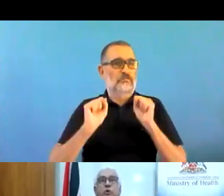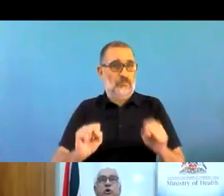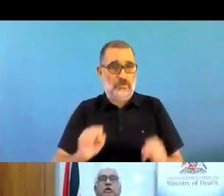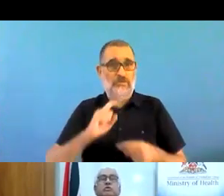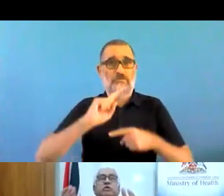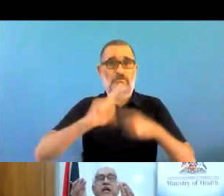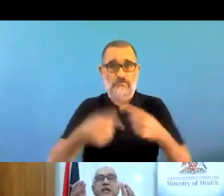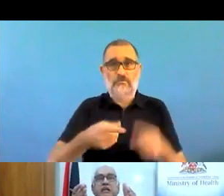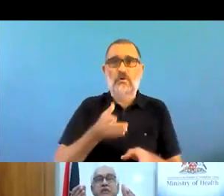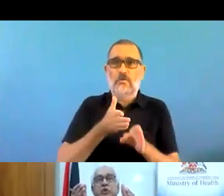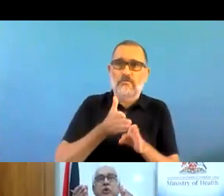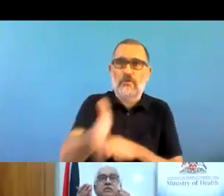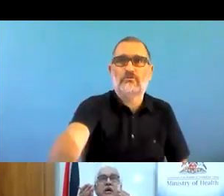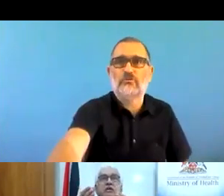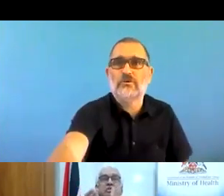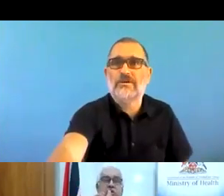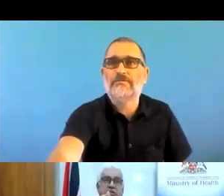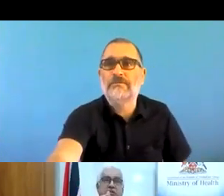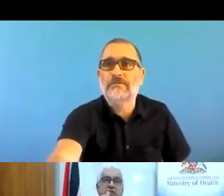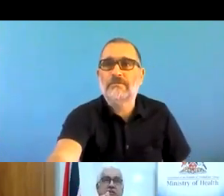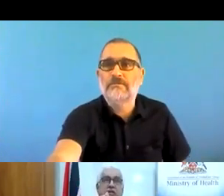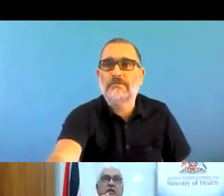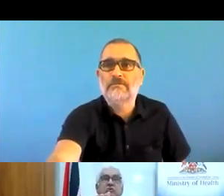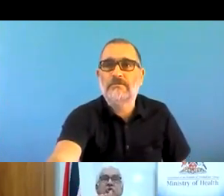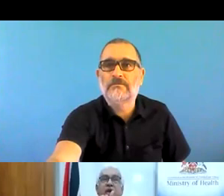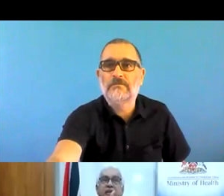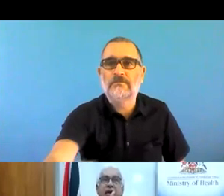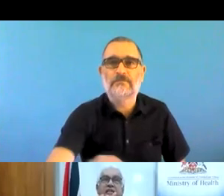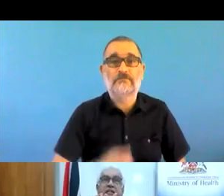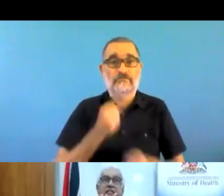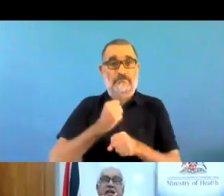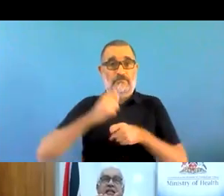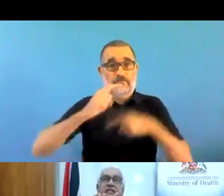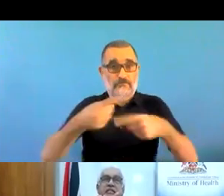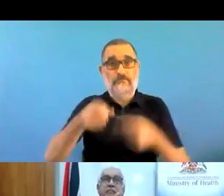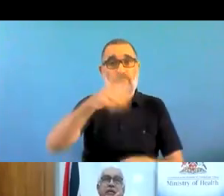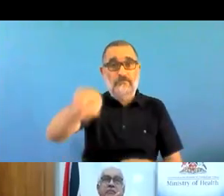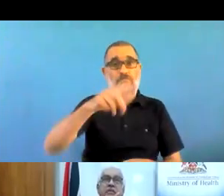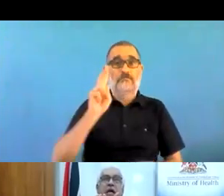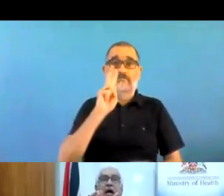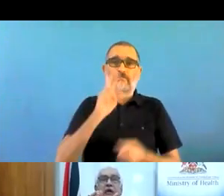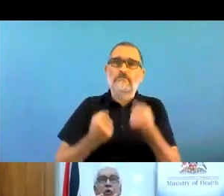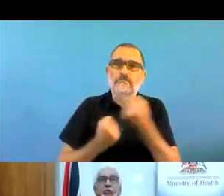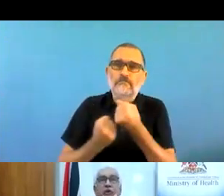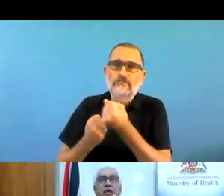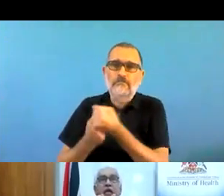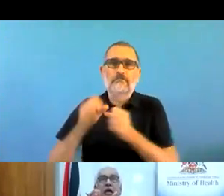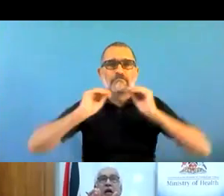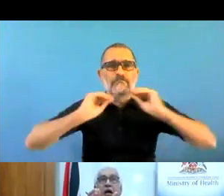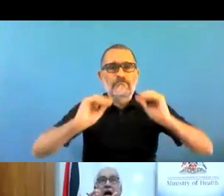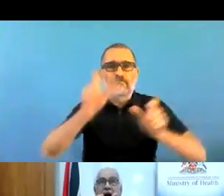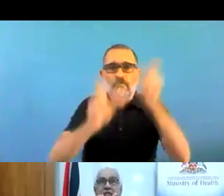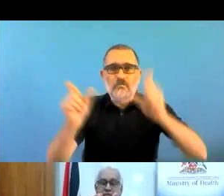more and more so the individuals under stress can recognize their signs and symptoms and hopefully